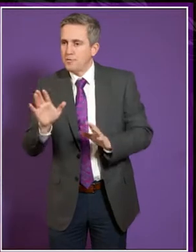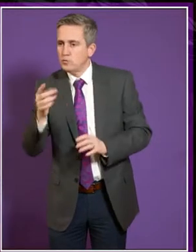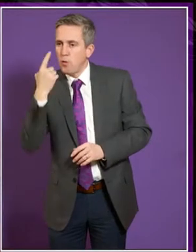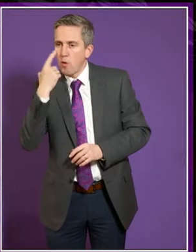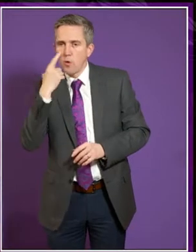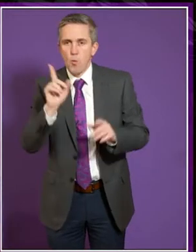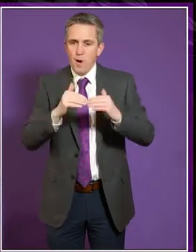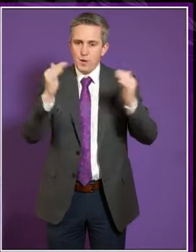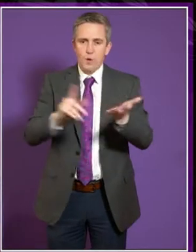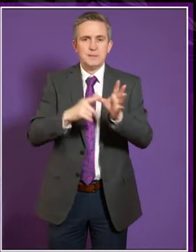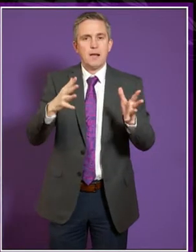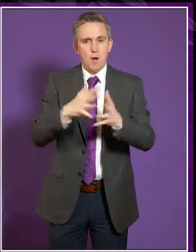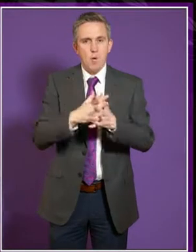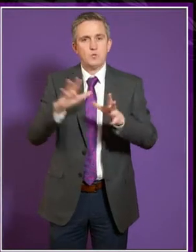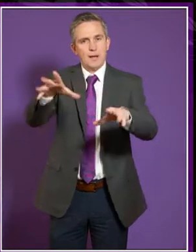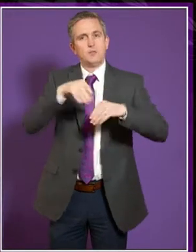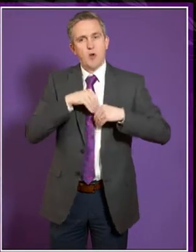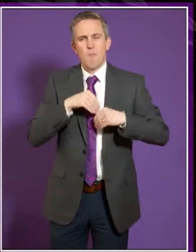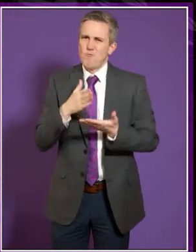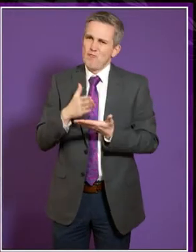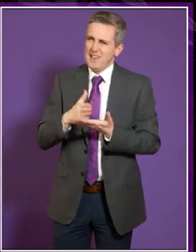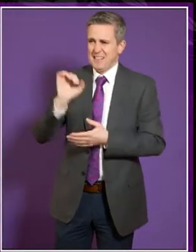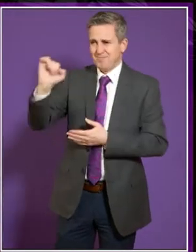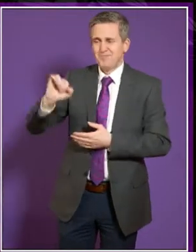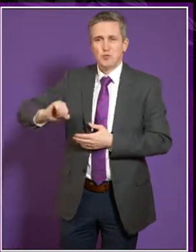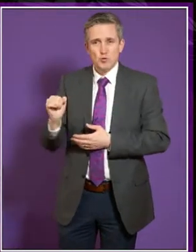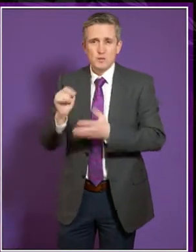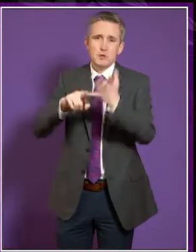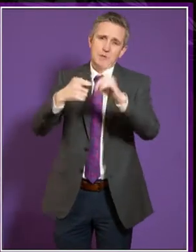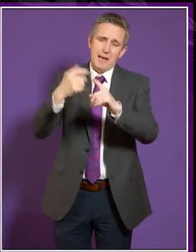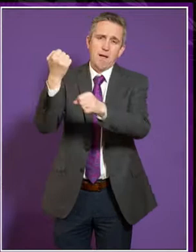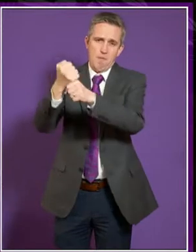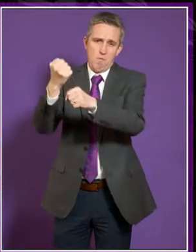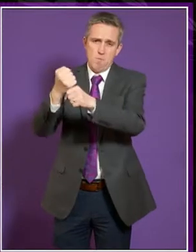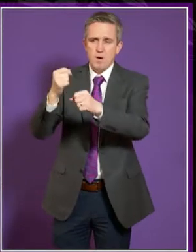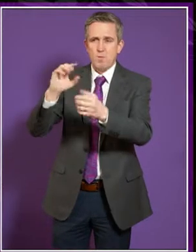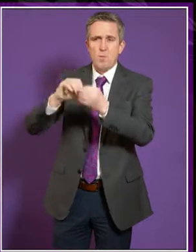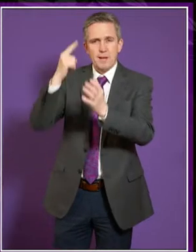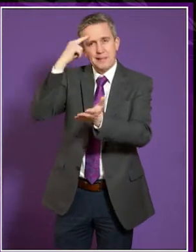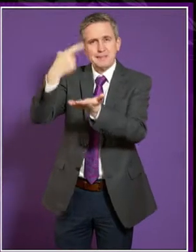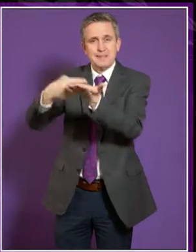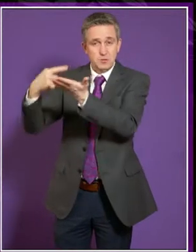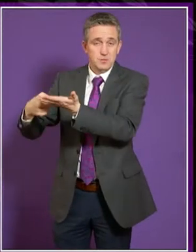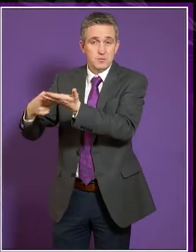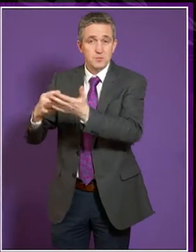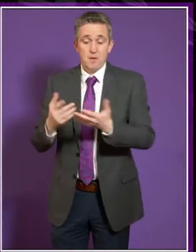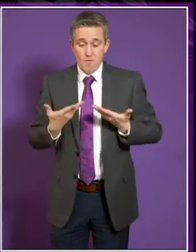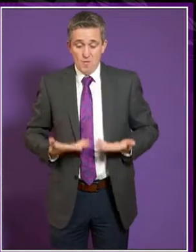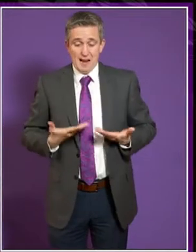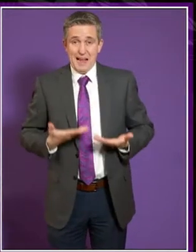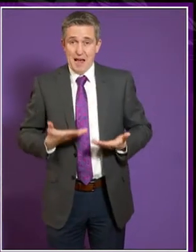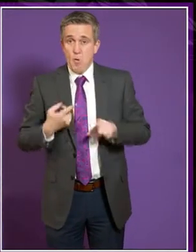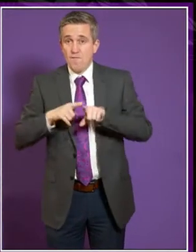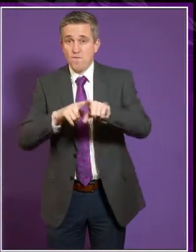that they'll be very much a matter for the UK and Scottish governments. So, mean, at the moment we're continuing to work within